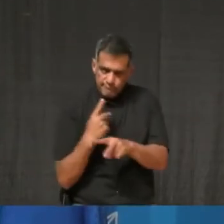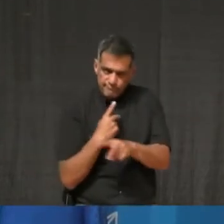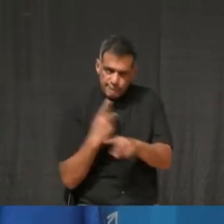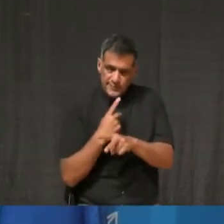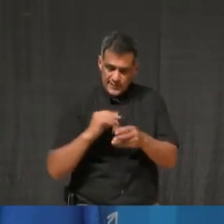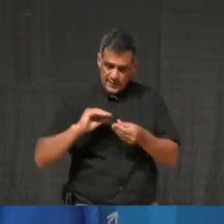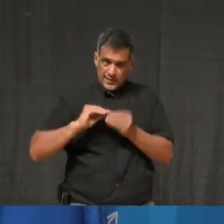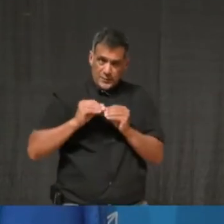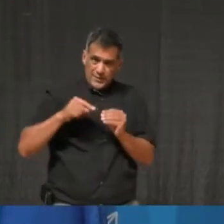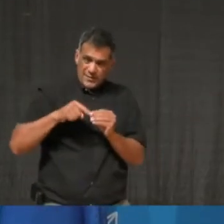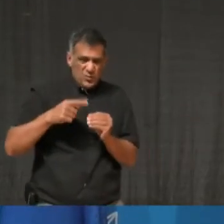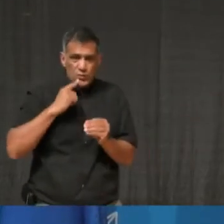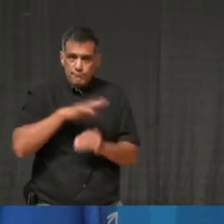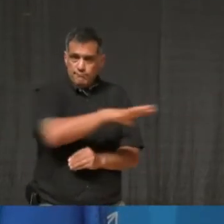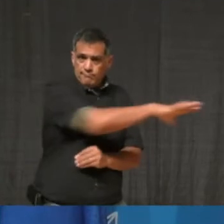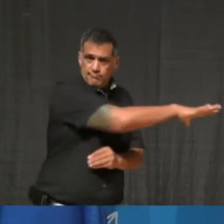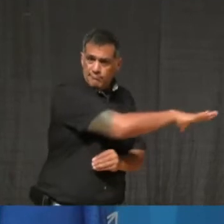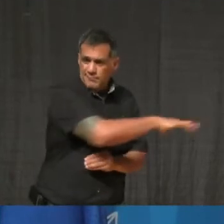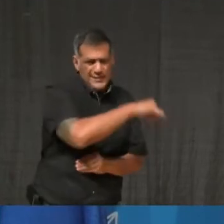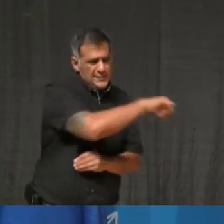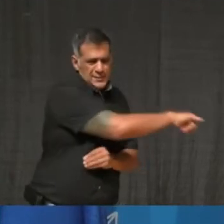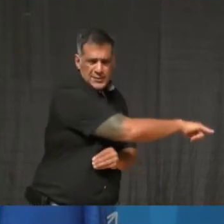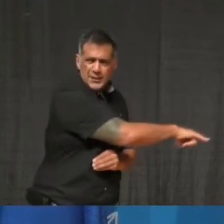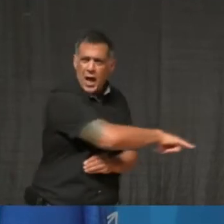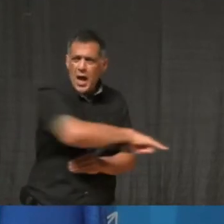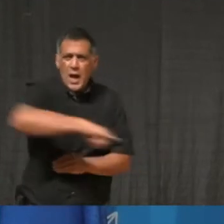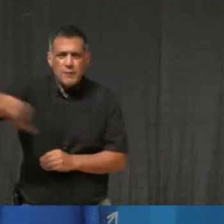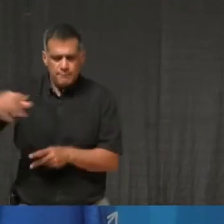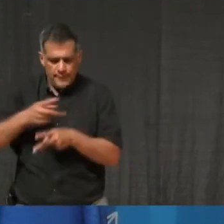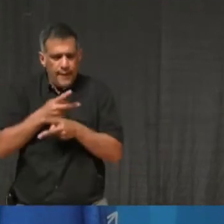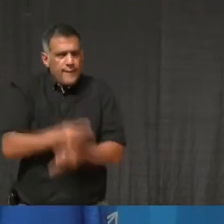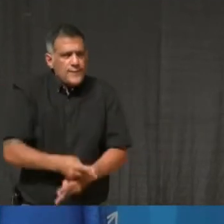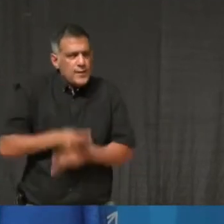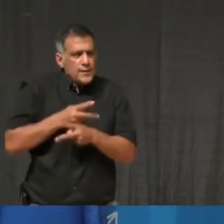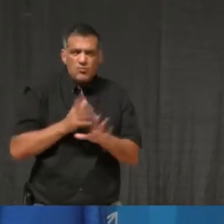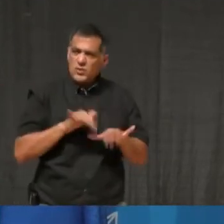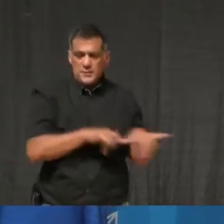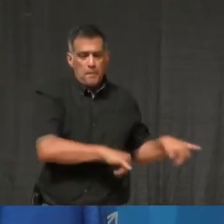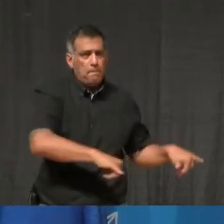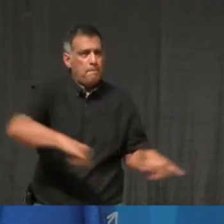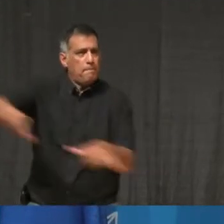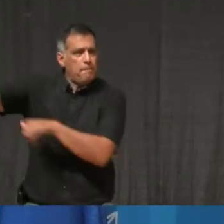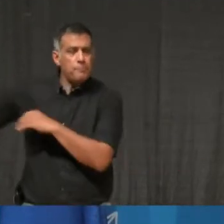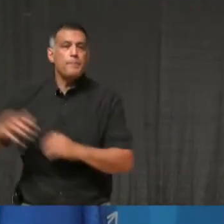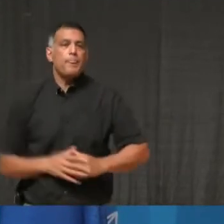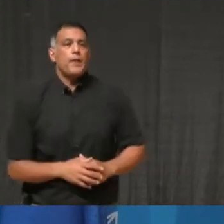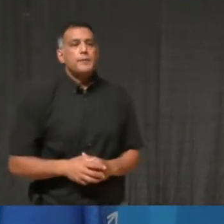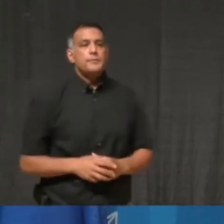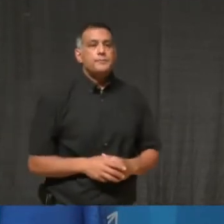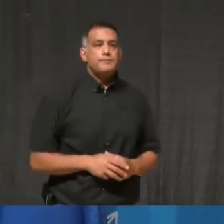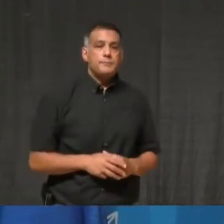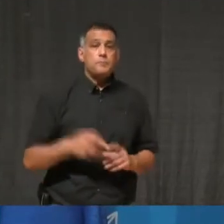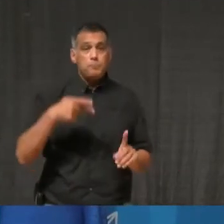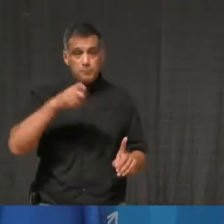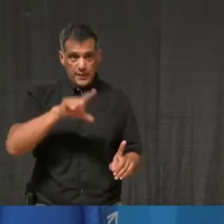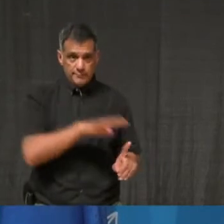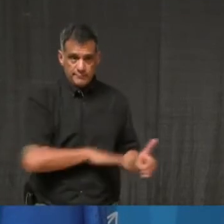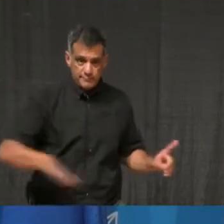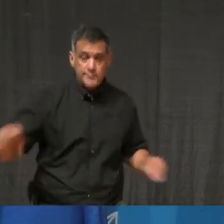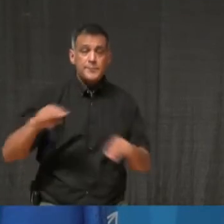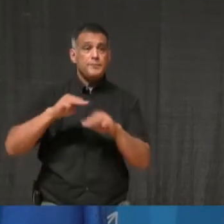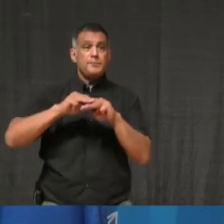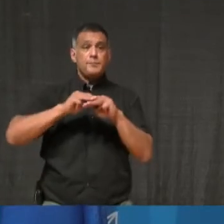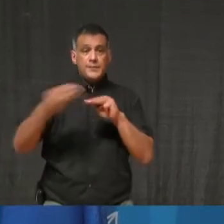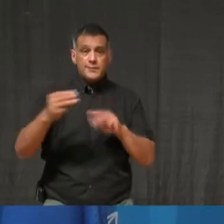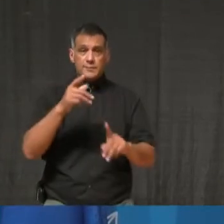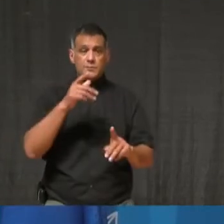an overall basis, we're still seeing higher rates of transmission in all three municipalities as compared to most of the province.